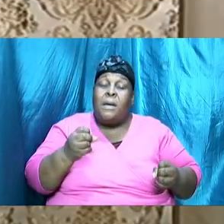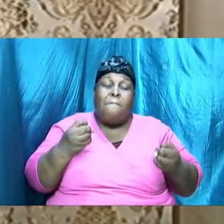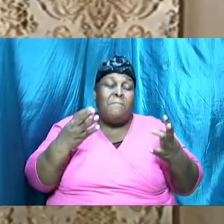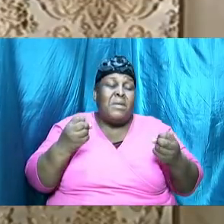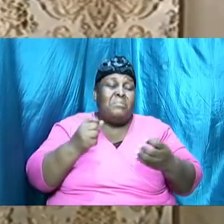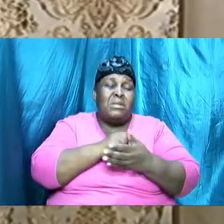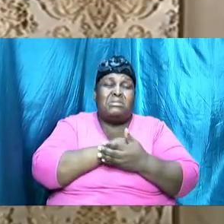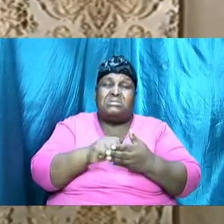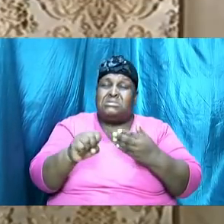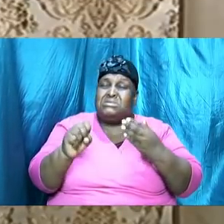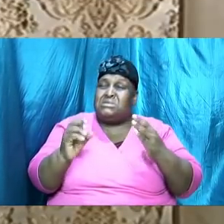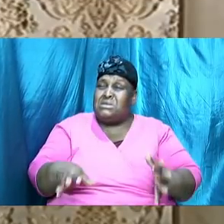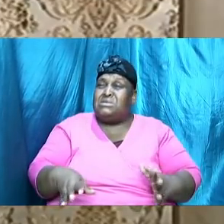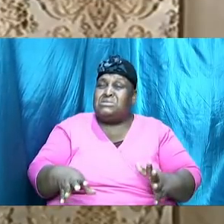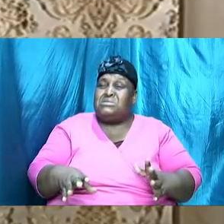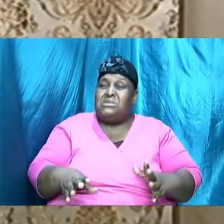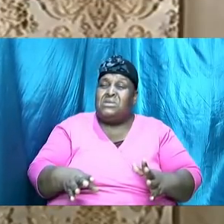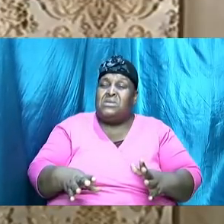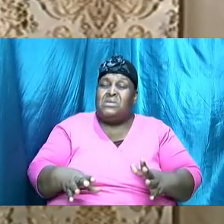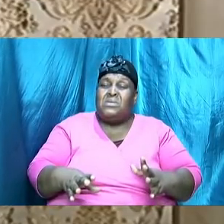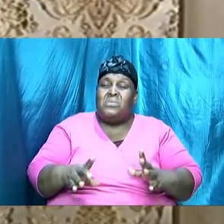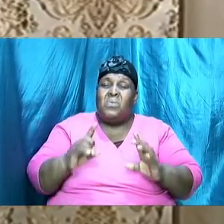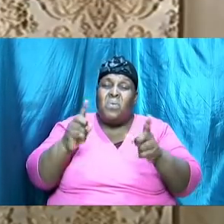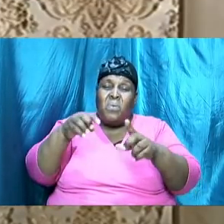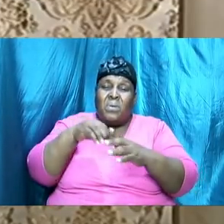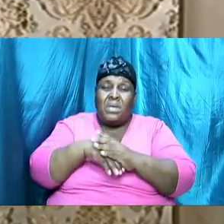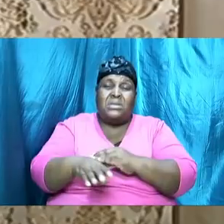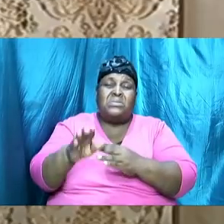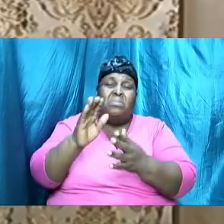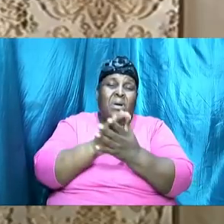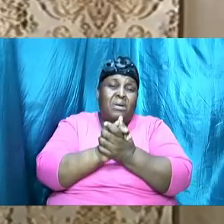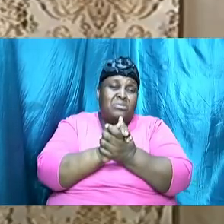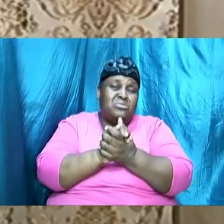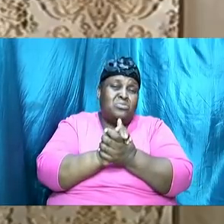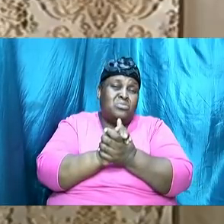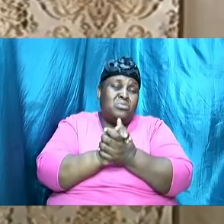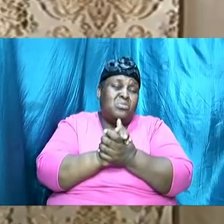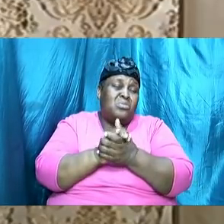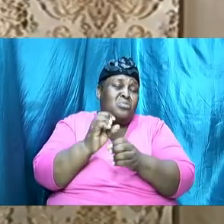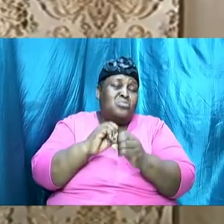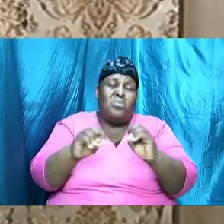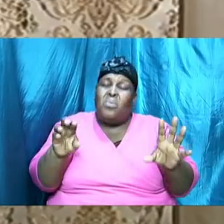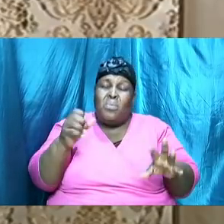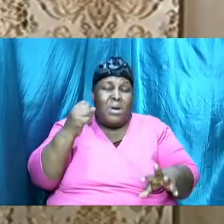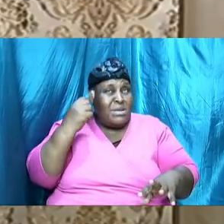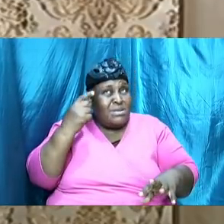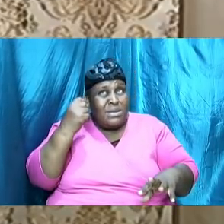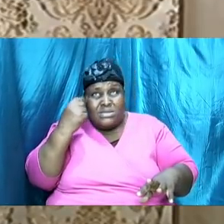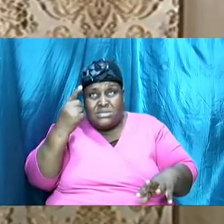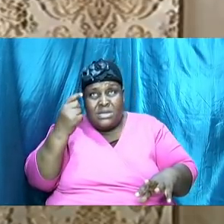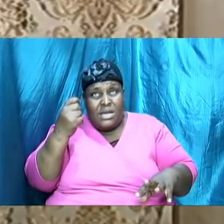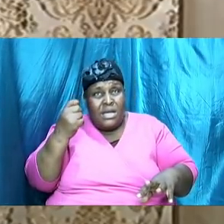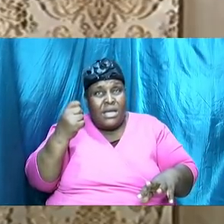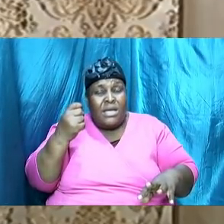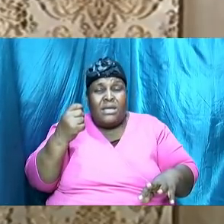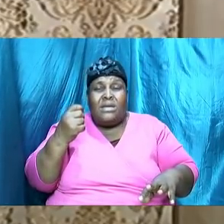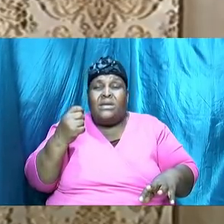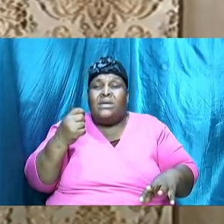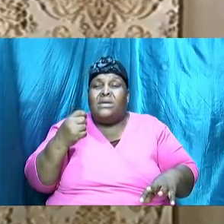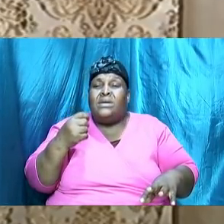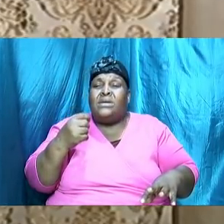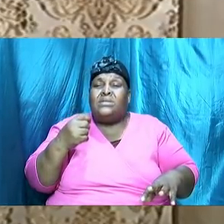rushed into marriage or have gone into marriage even if they didn't rush and don't understand the basic principle